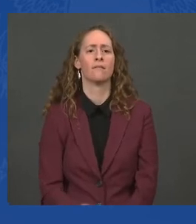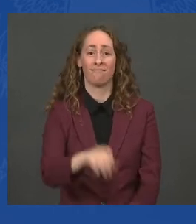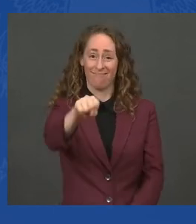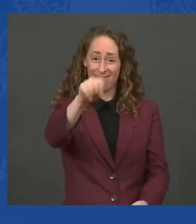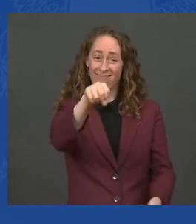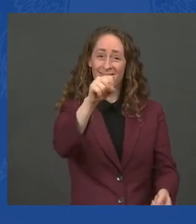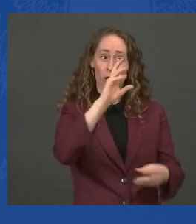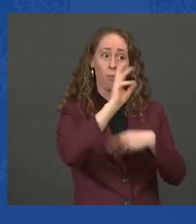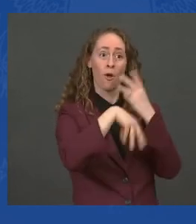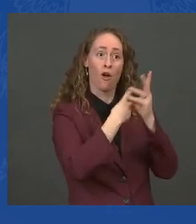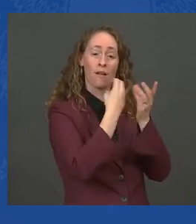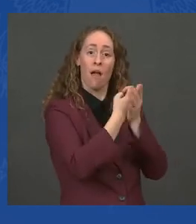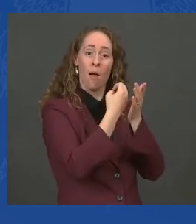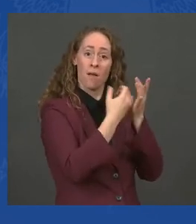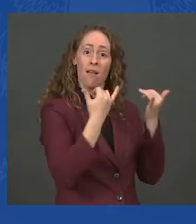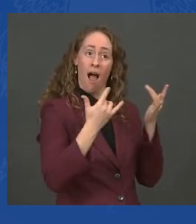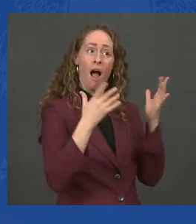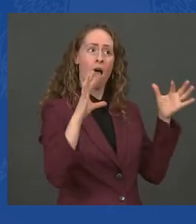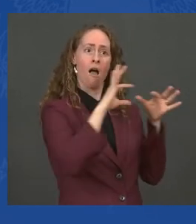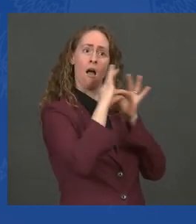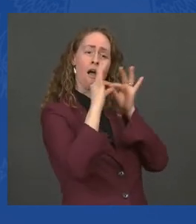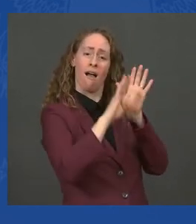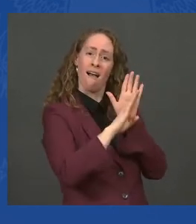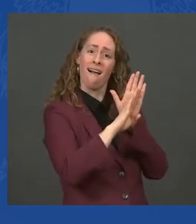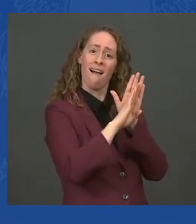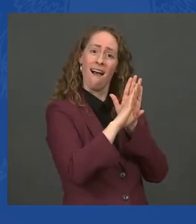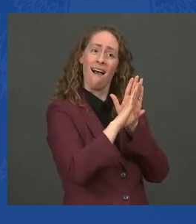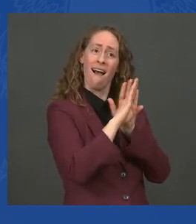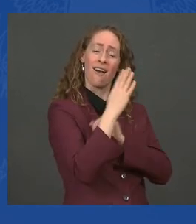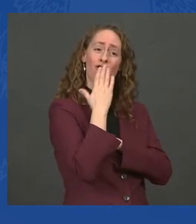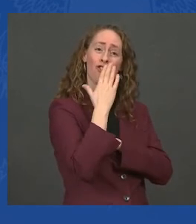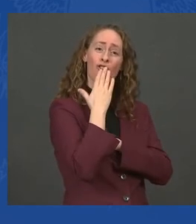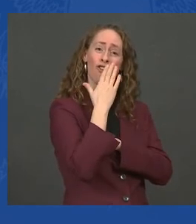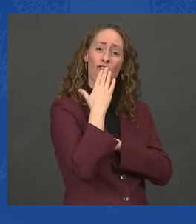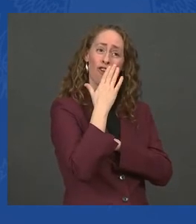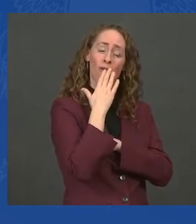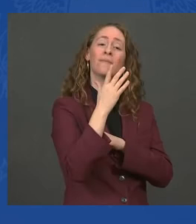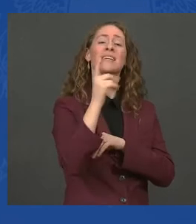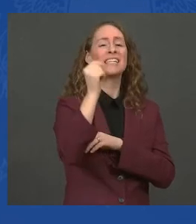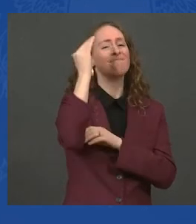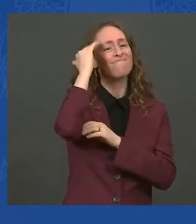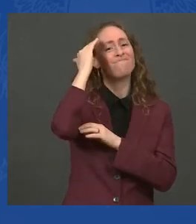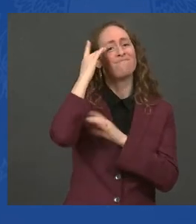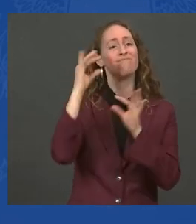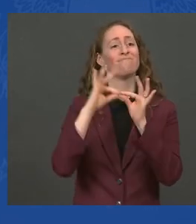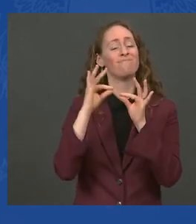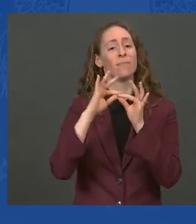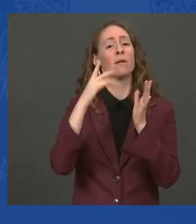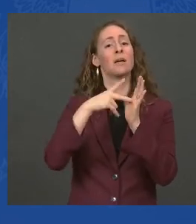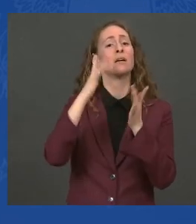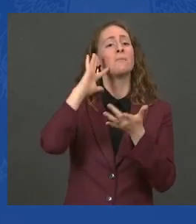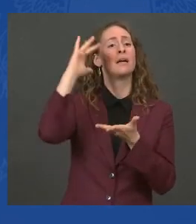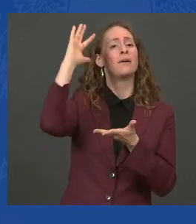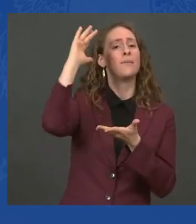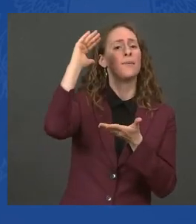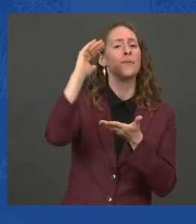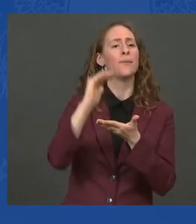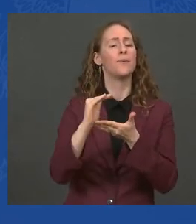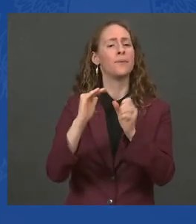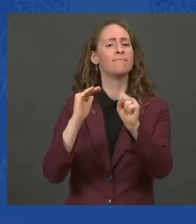pressures are going to ease as things begin to move. But we're not sitting around waiting. In the meantime,